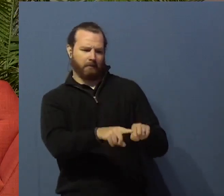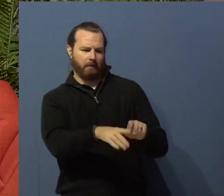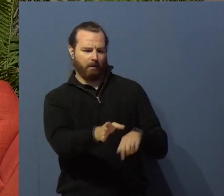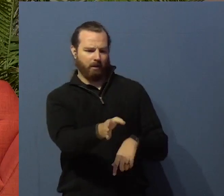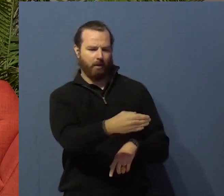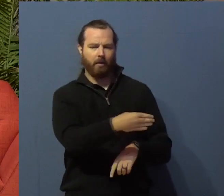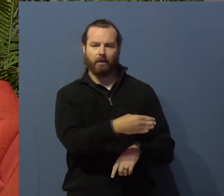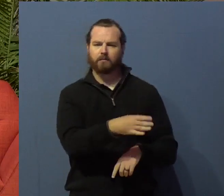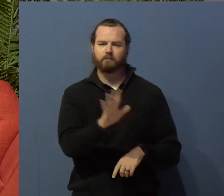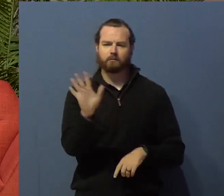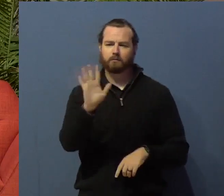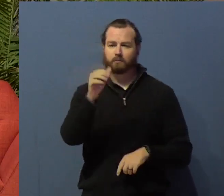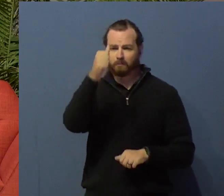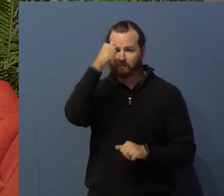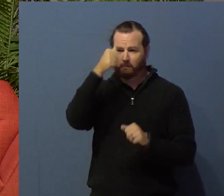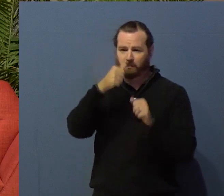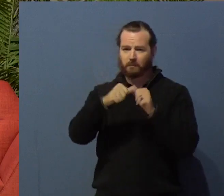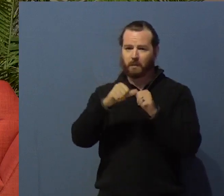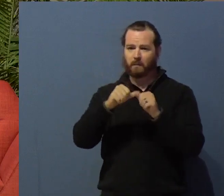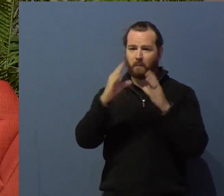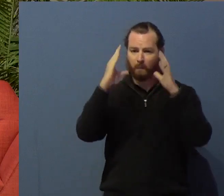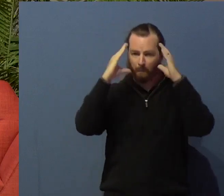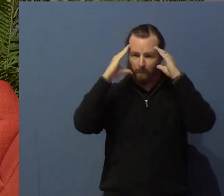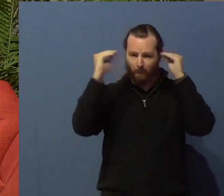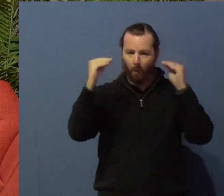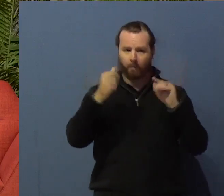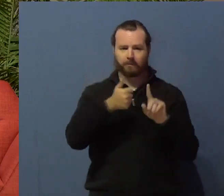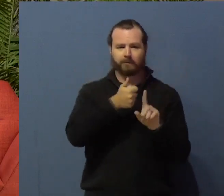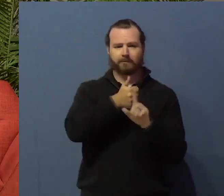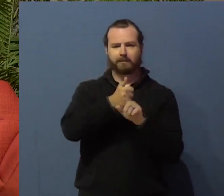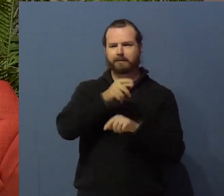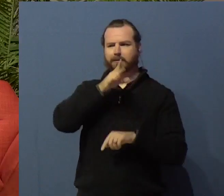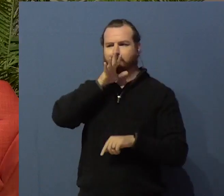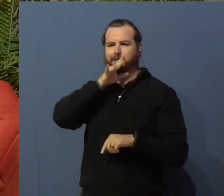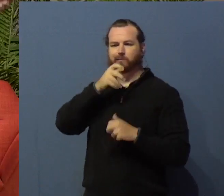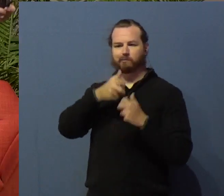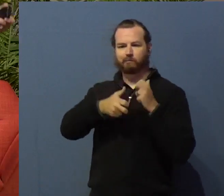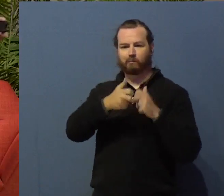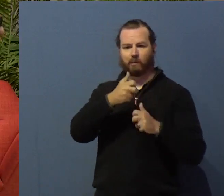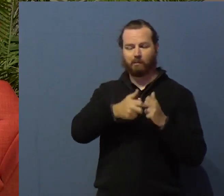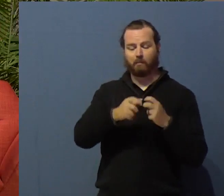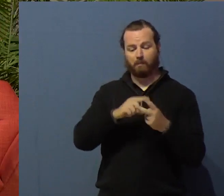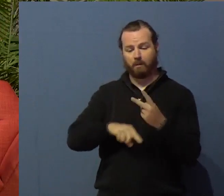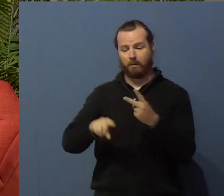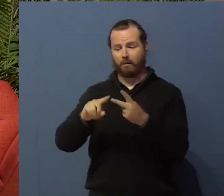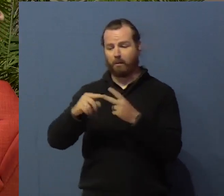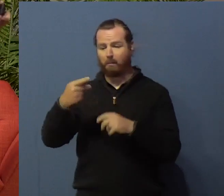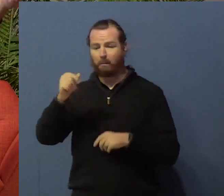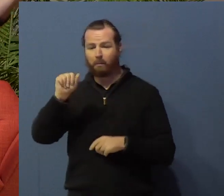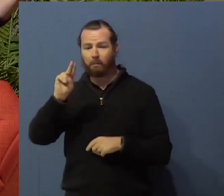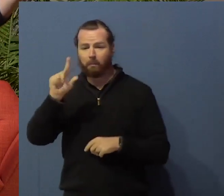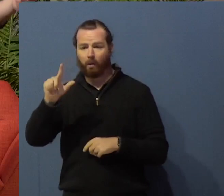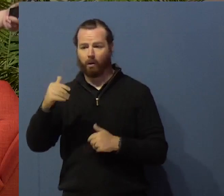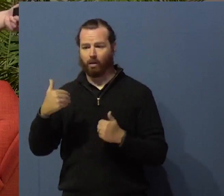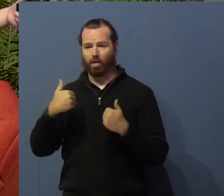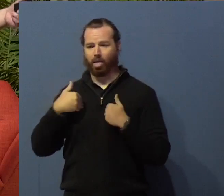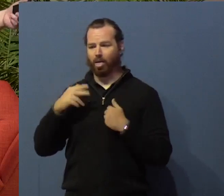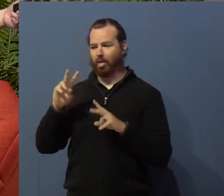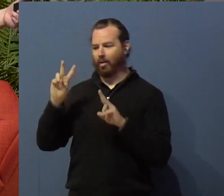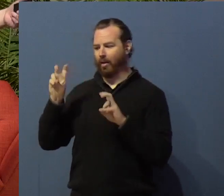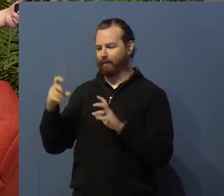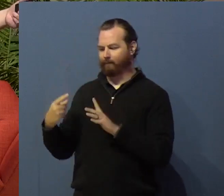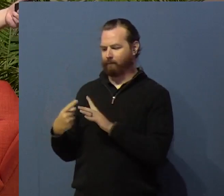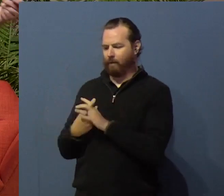He called Paul who had a thorn in his side, whatever that may be. And he equipped him. He equips us.